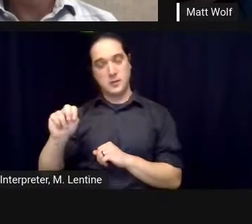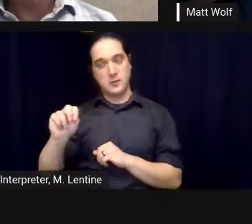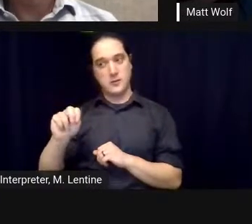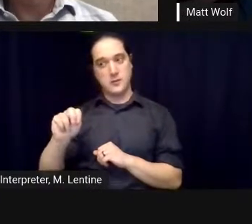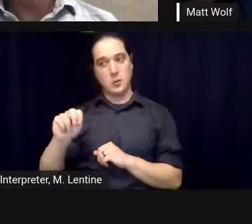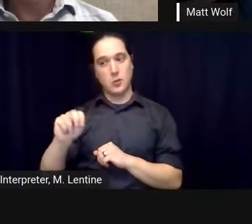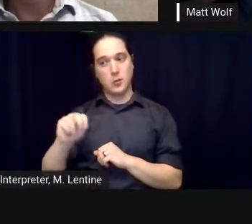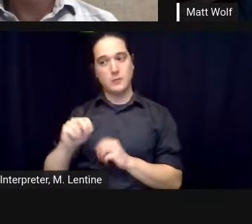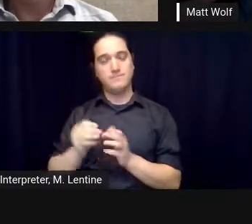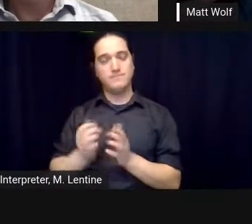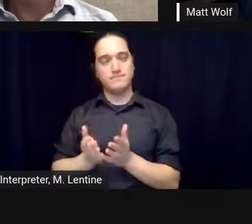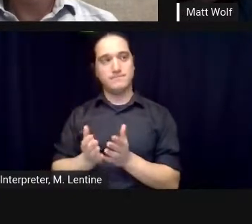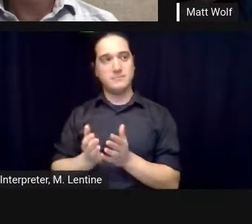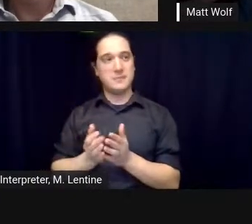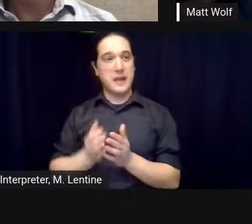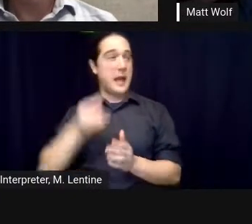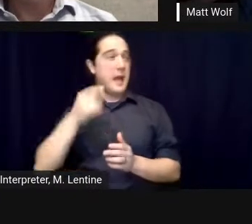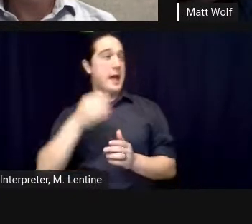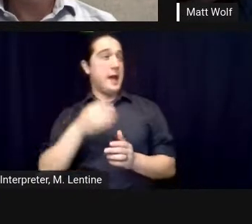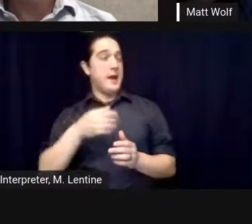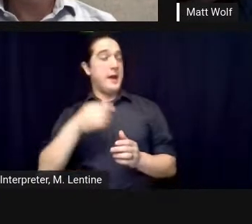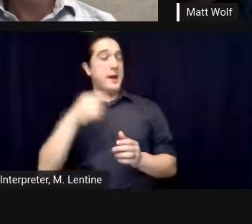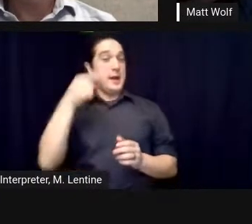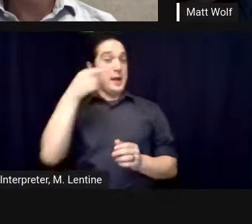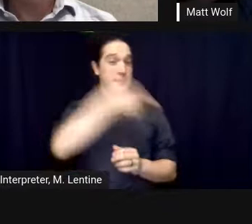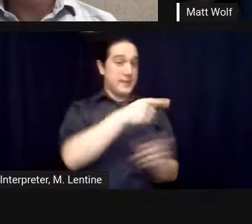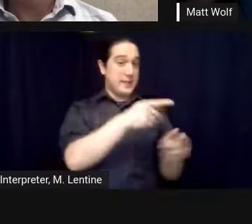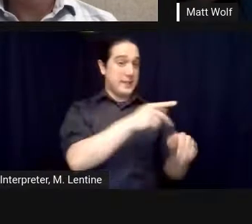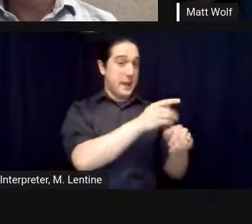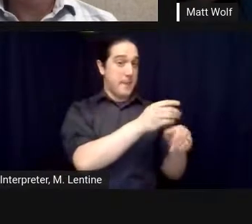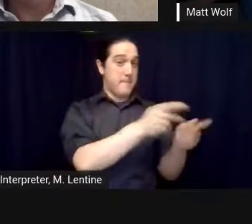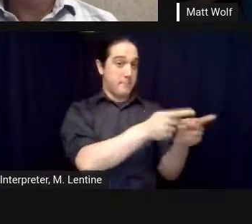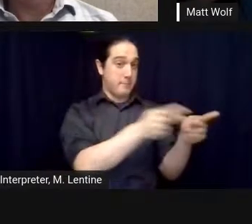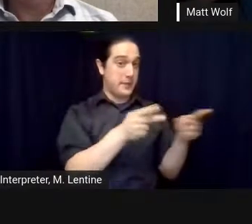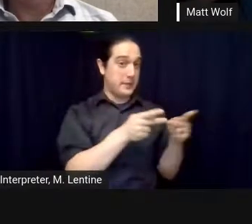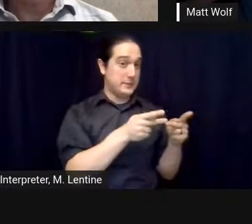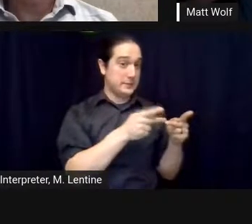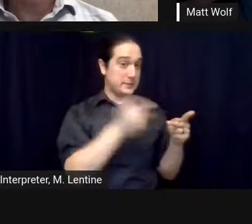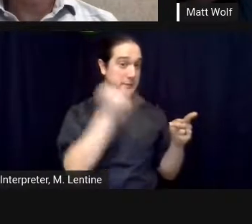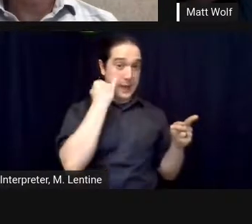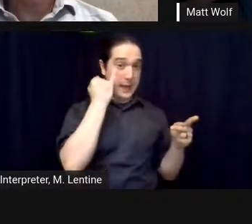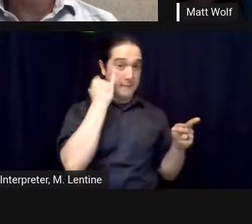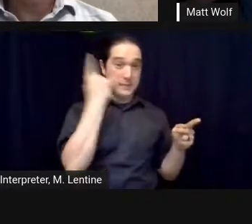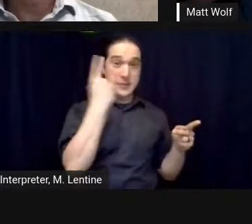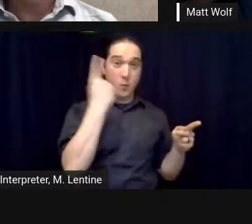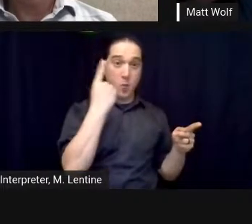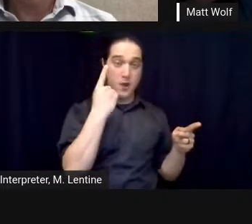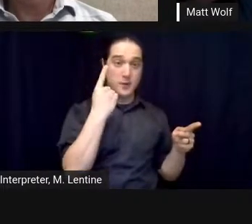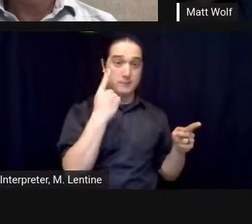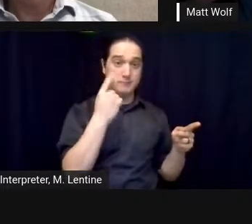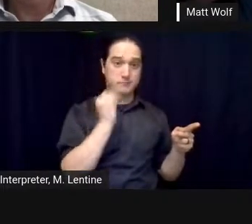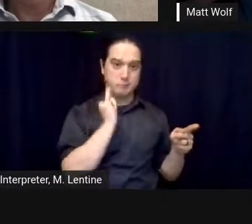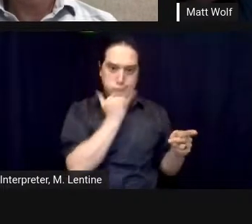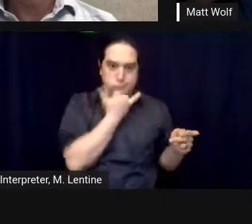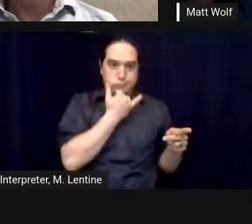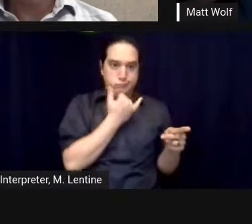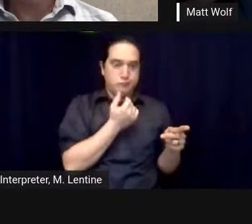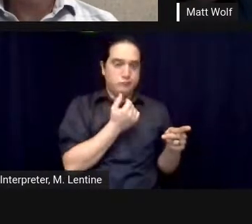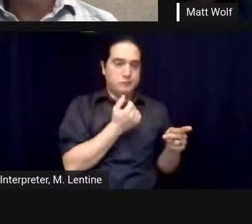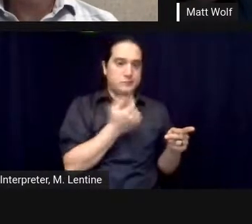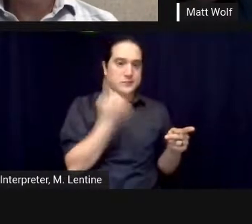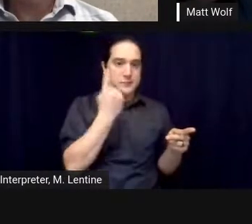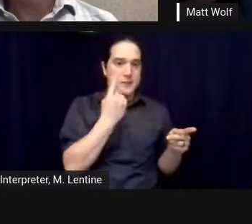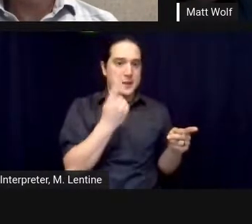what you did had consequences and it was so wild to have a system and it's kind of like the planet earth